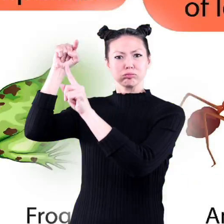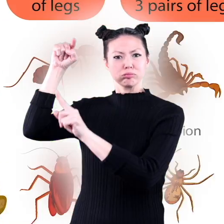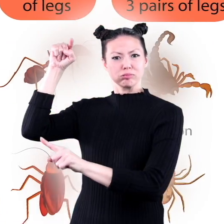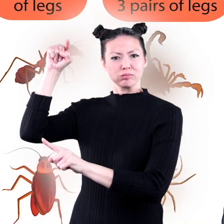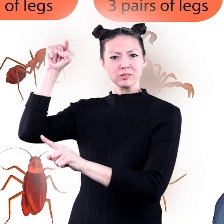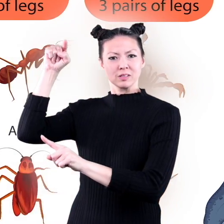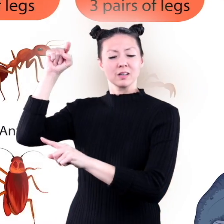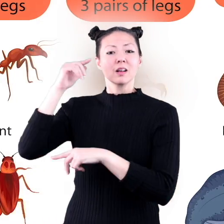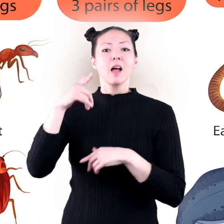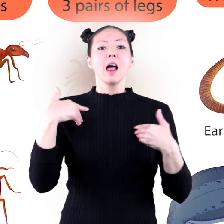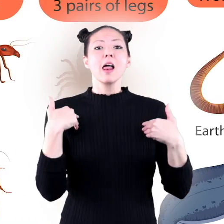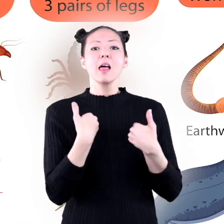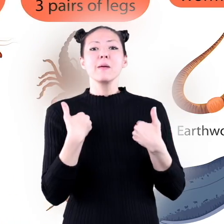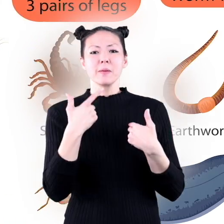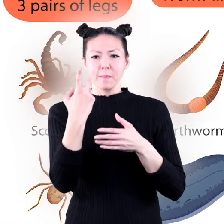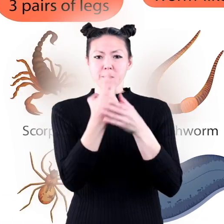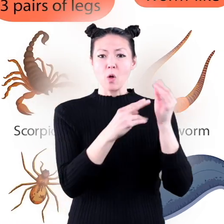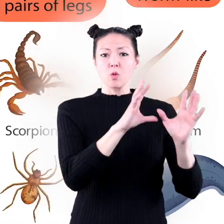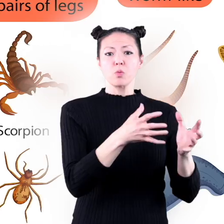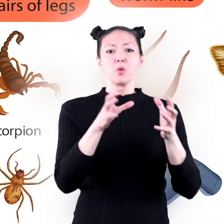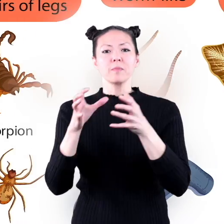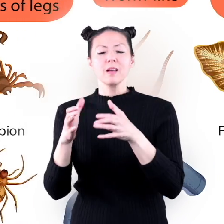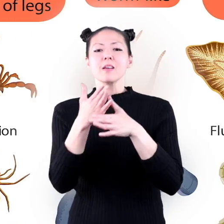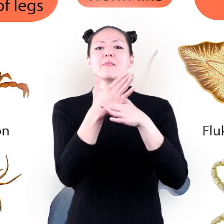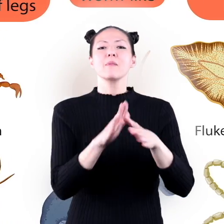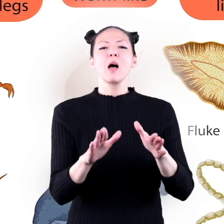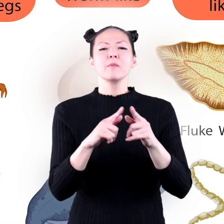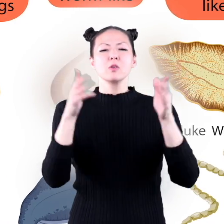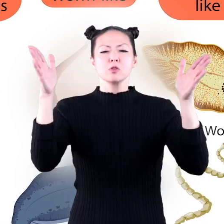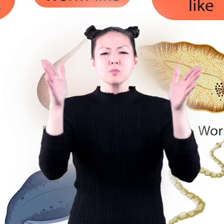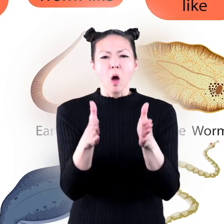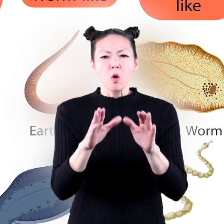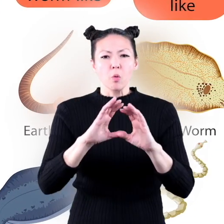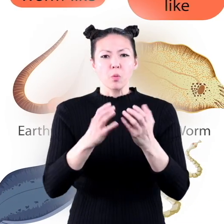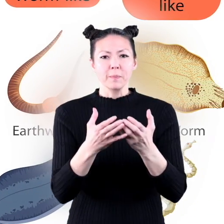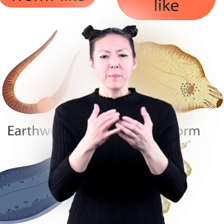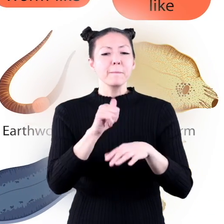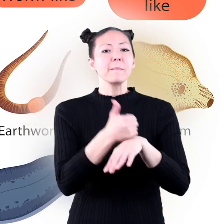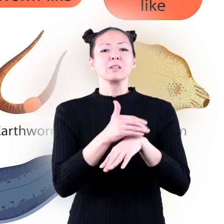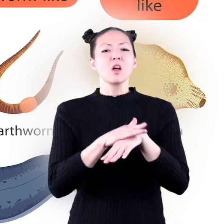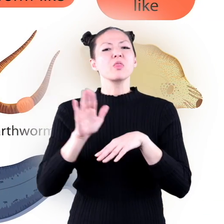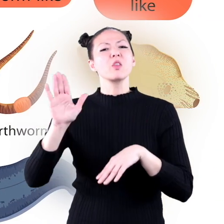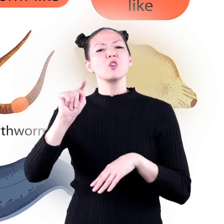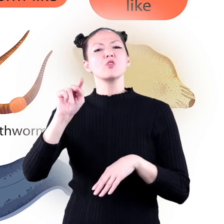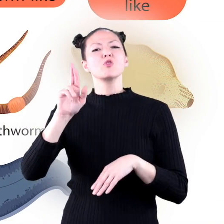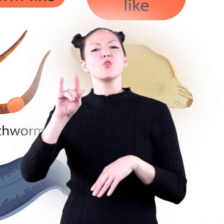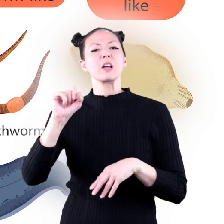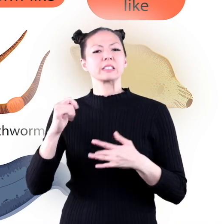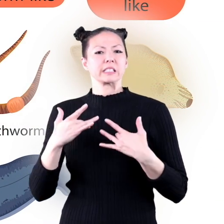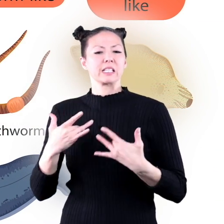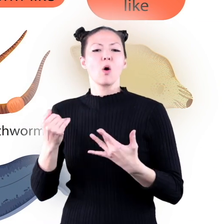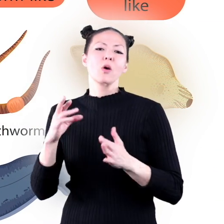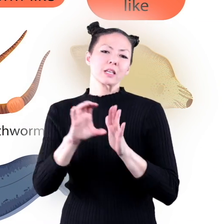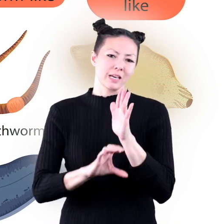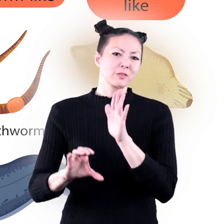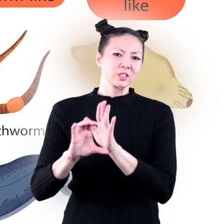animals in both groups are divided into smaller groups based on their traits or characteristics